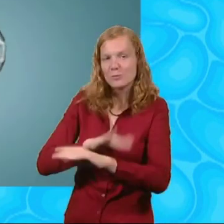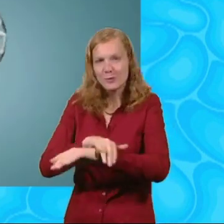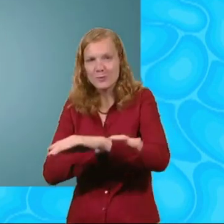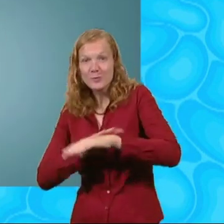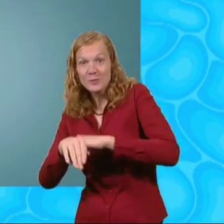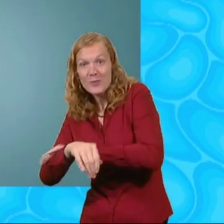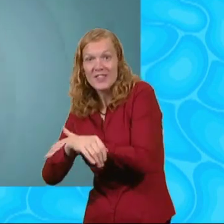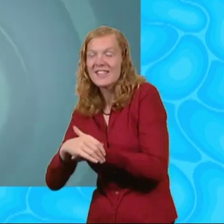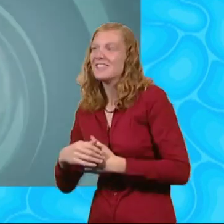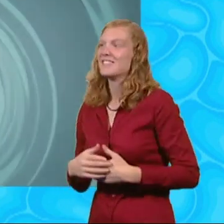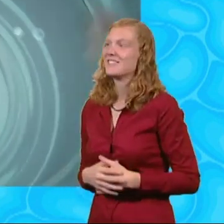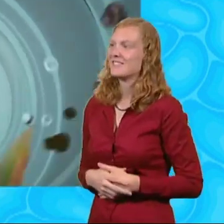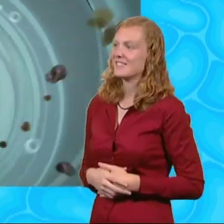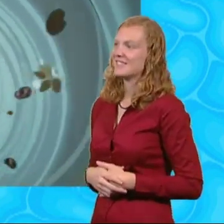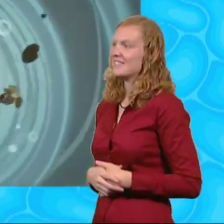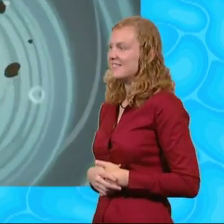Away